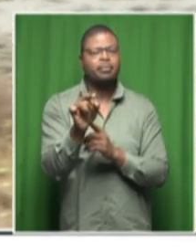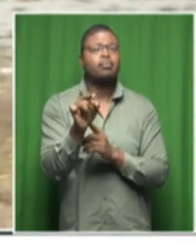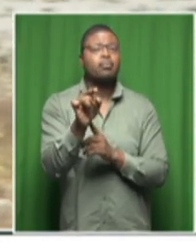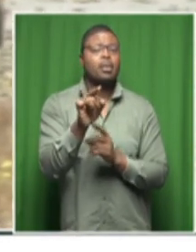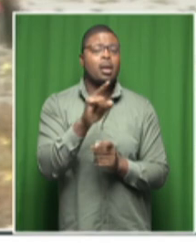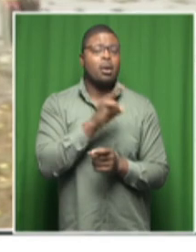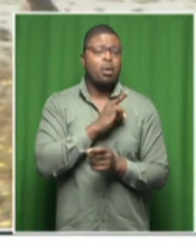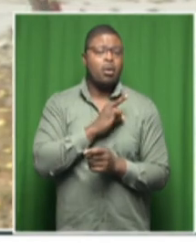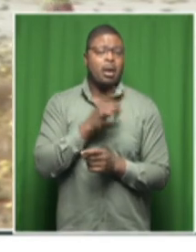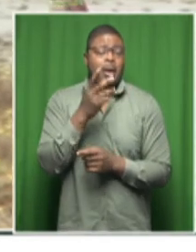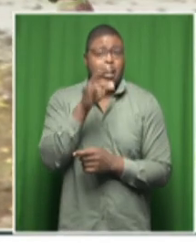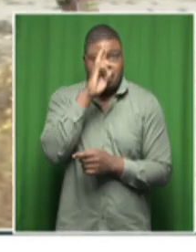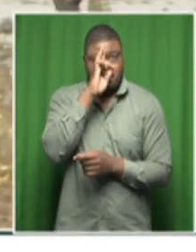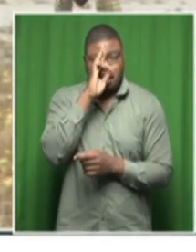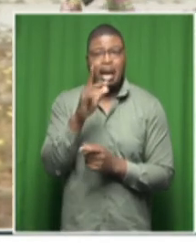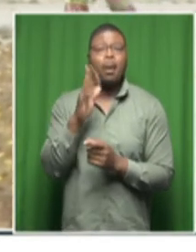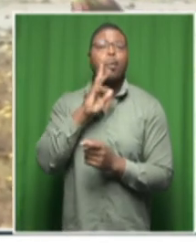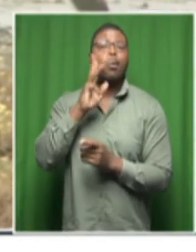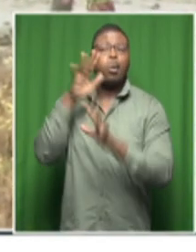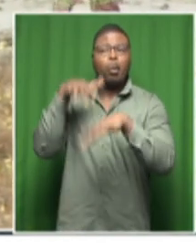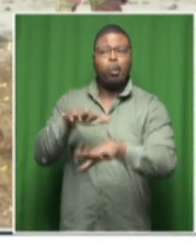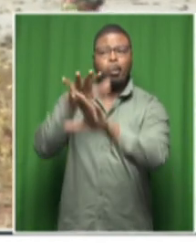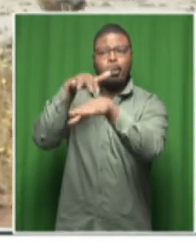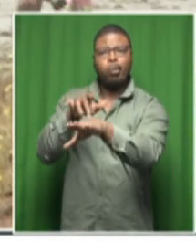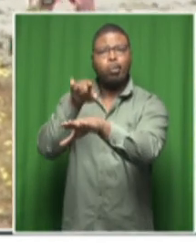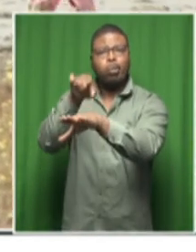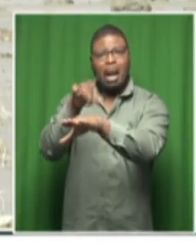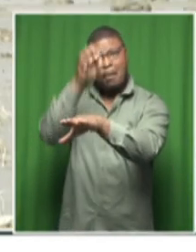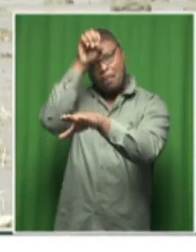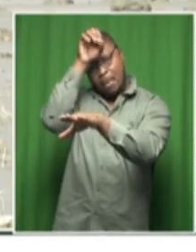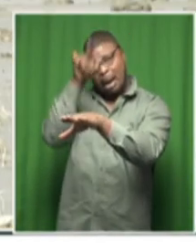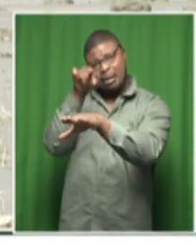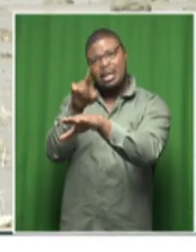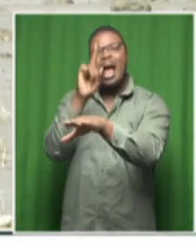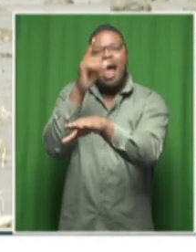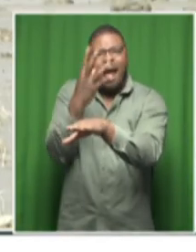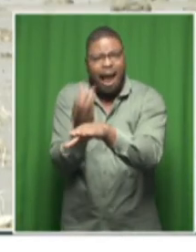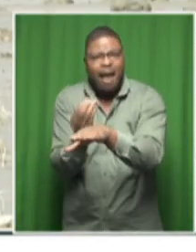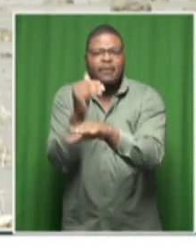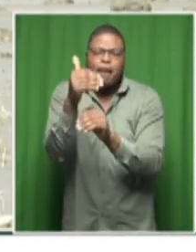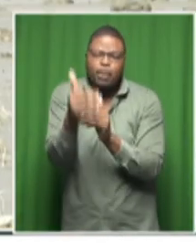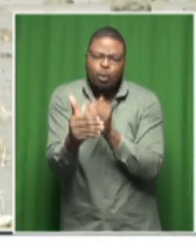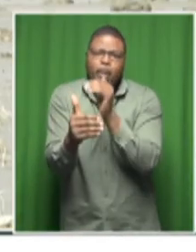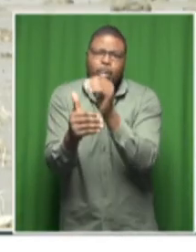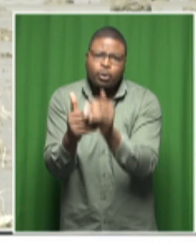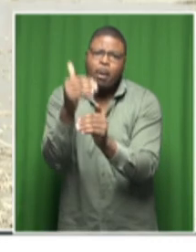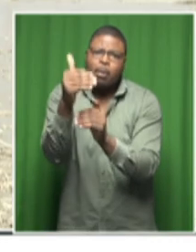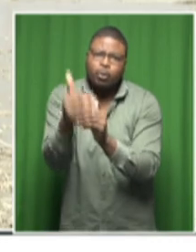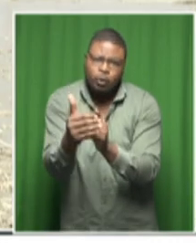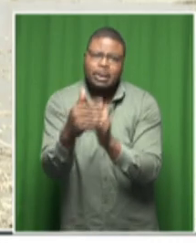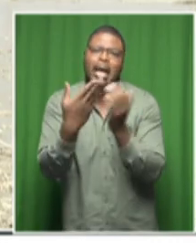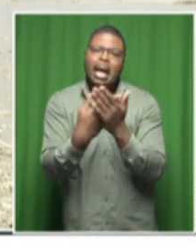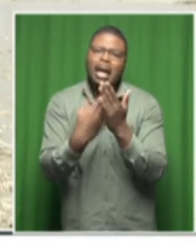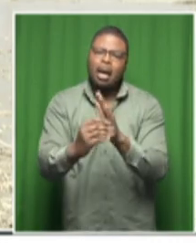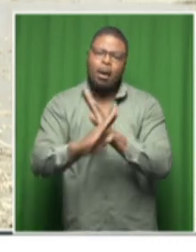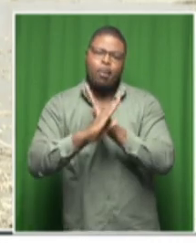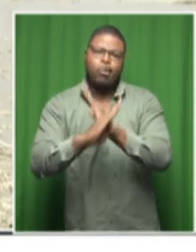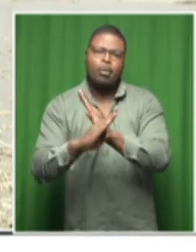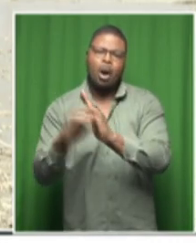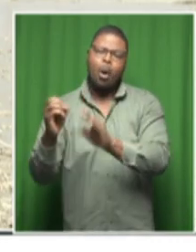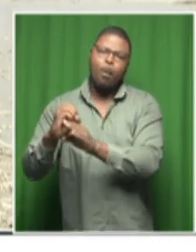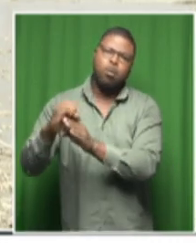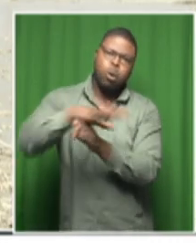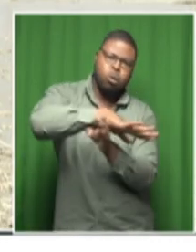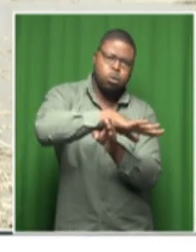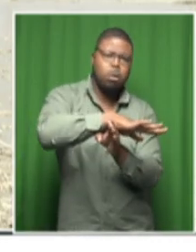pros the procedures that uh you you use to maintain this to avoid this from happening from